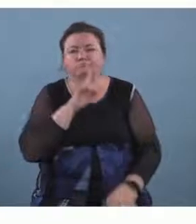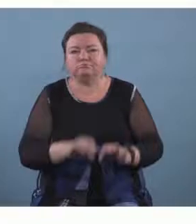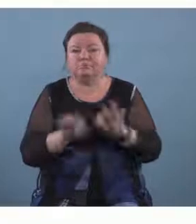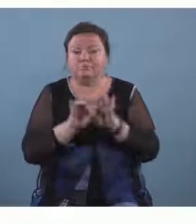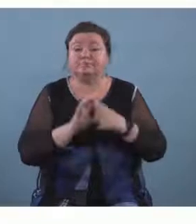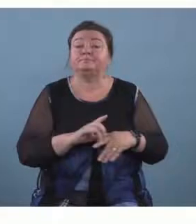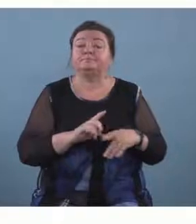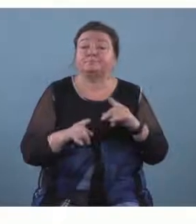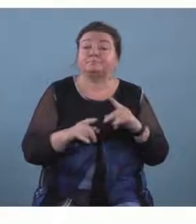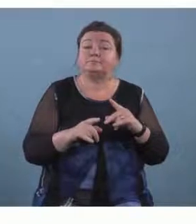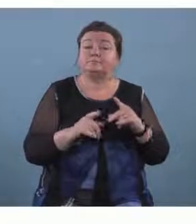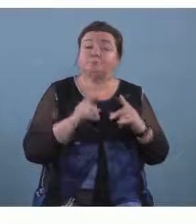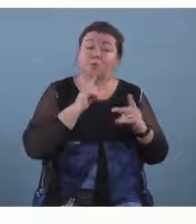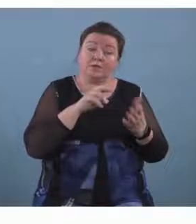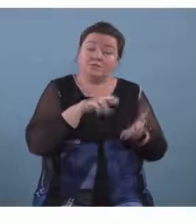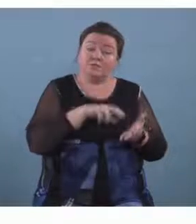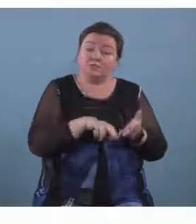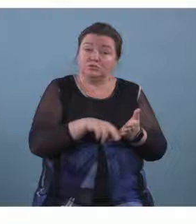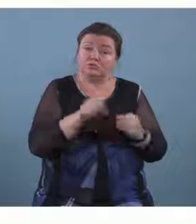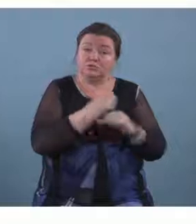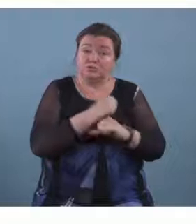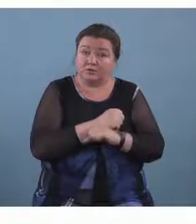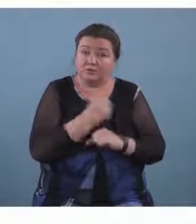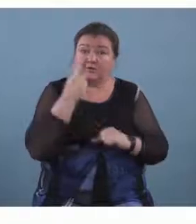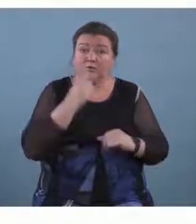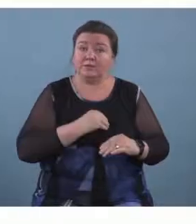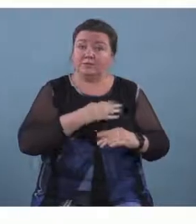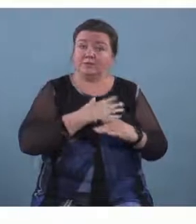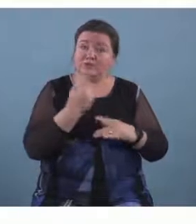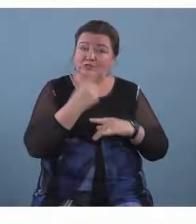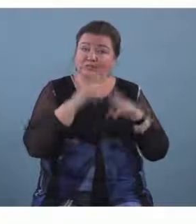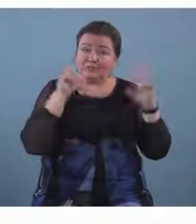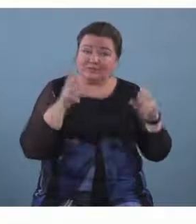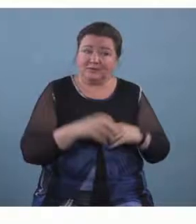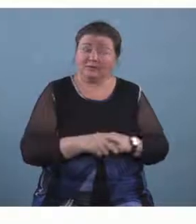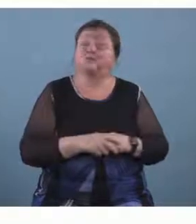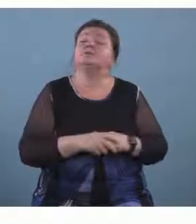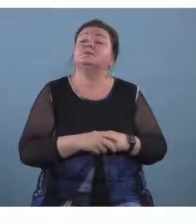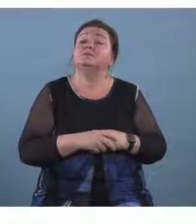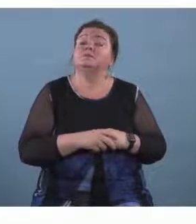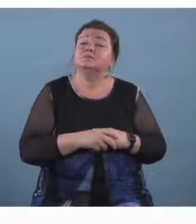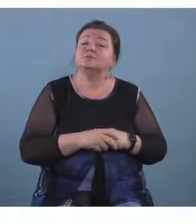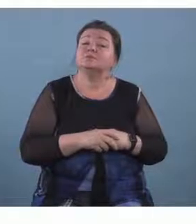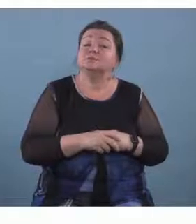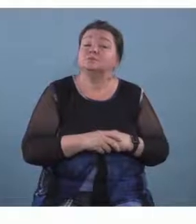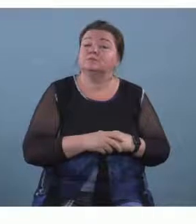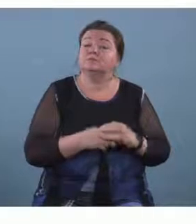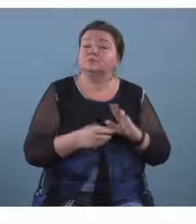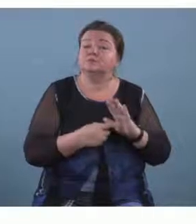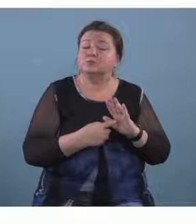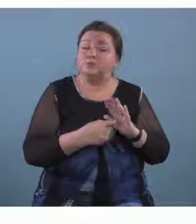done some surveys during the inspiration day um i think it's important to show you what the results were